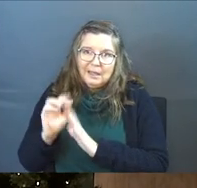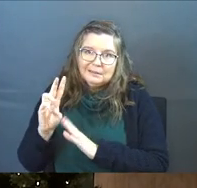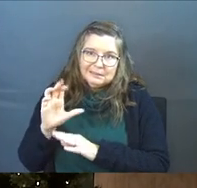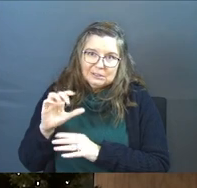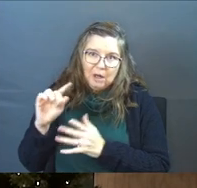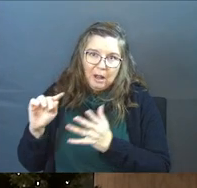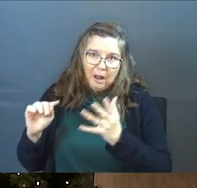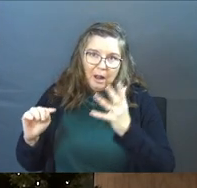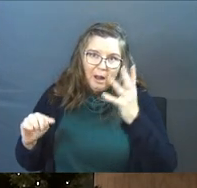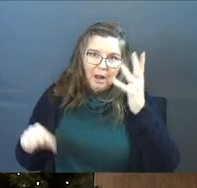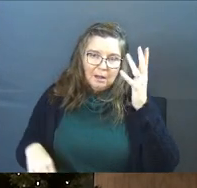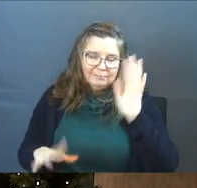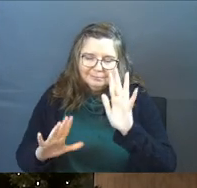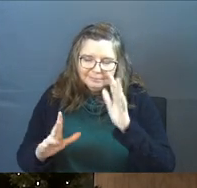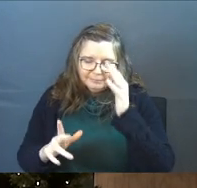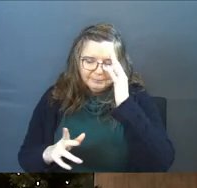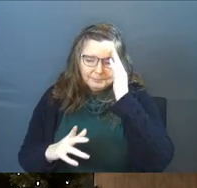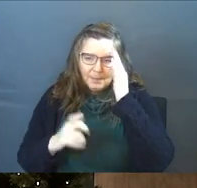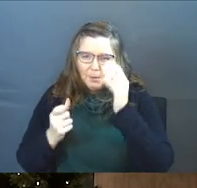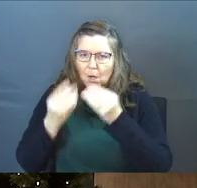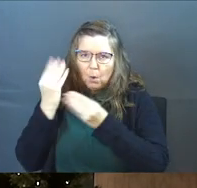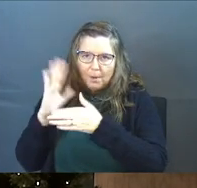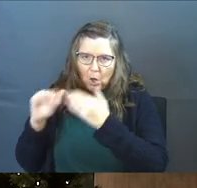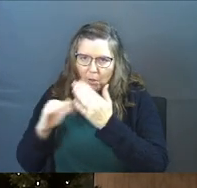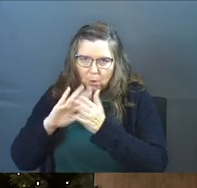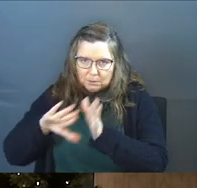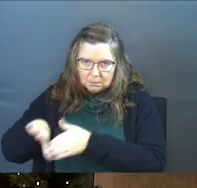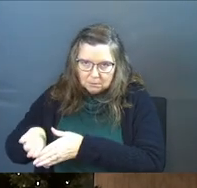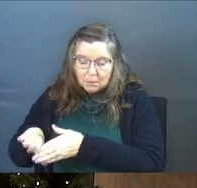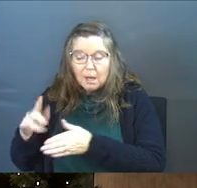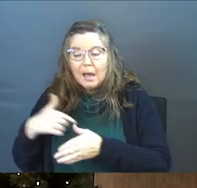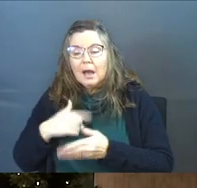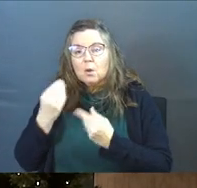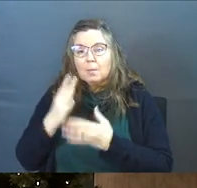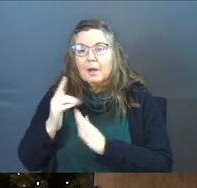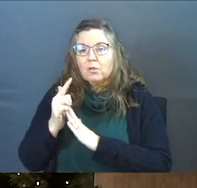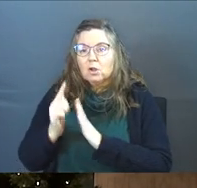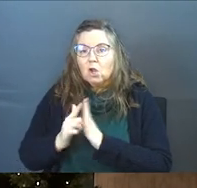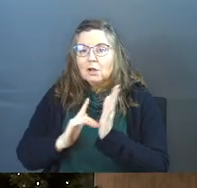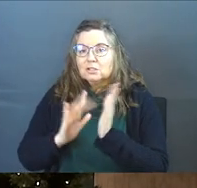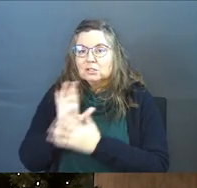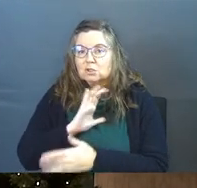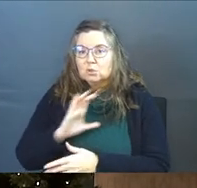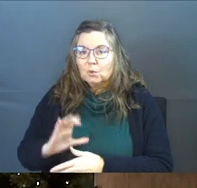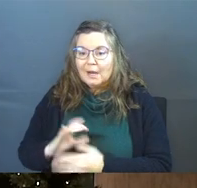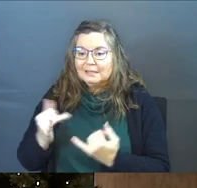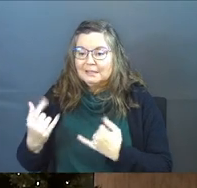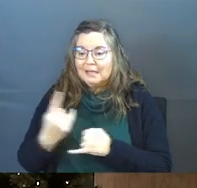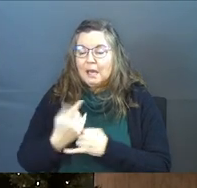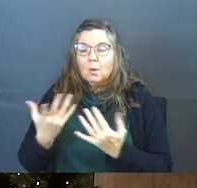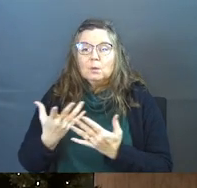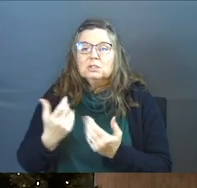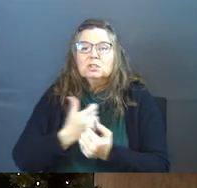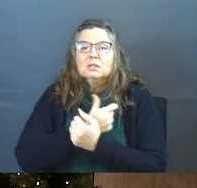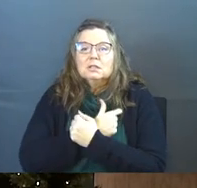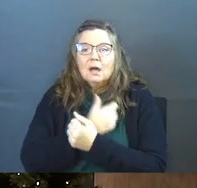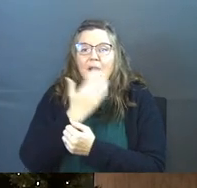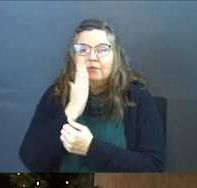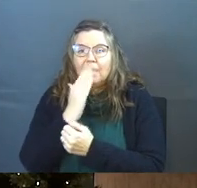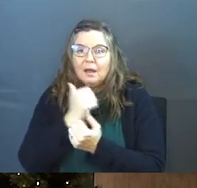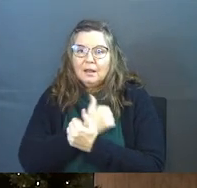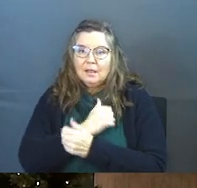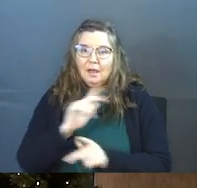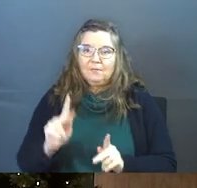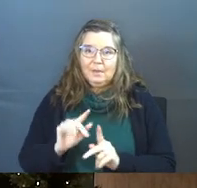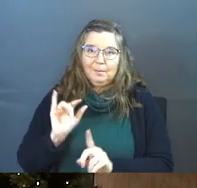600 of them. I'm not going to try and obey all of those. I obey the law of Jesus Christ today, which is to love God and love